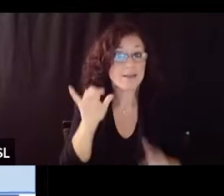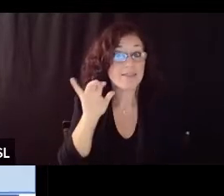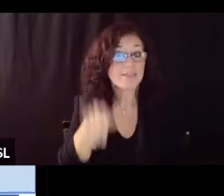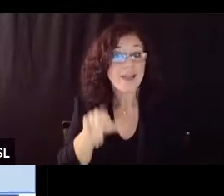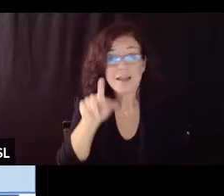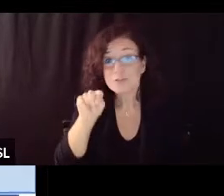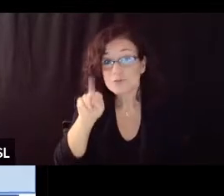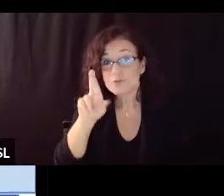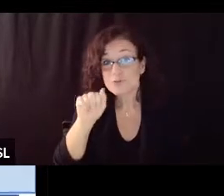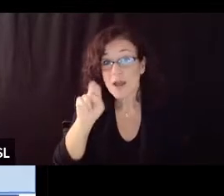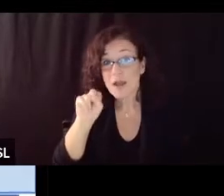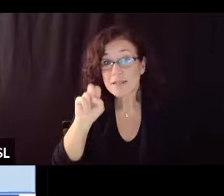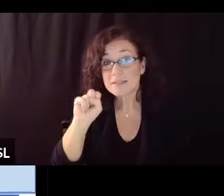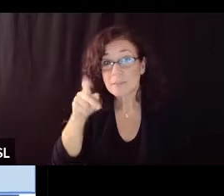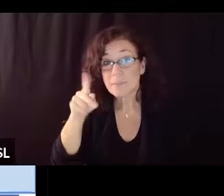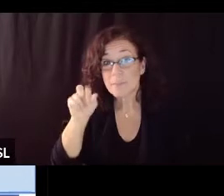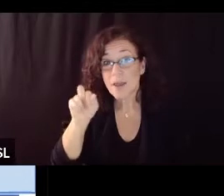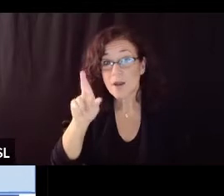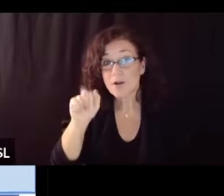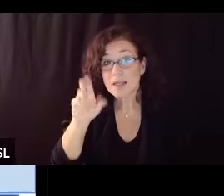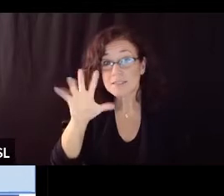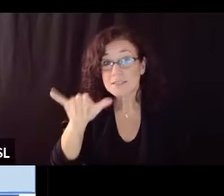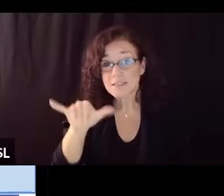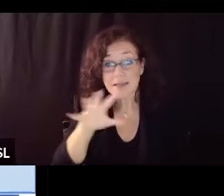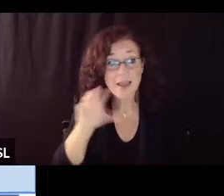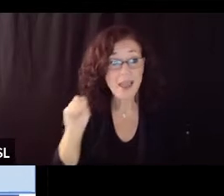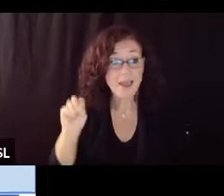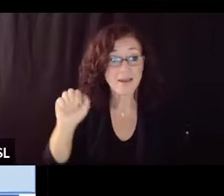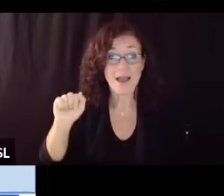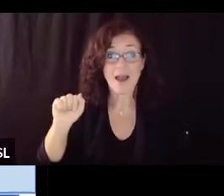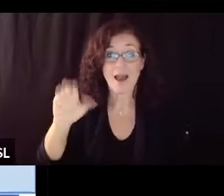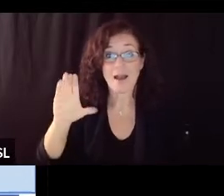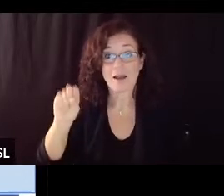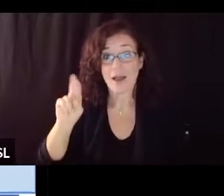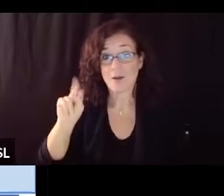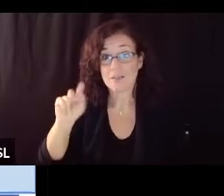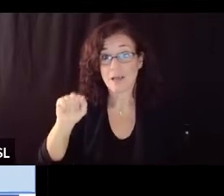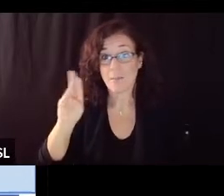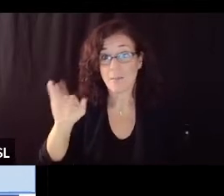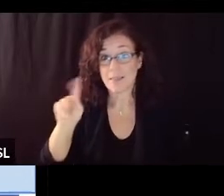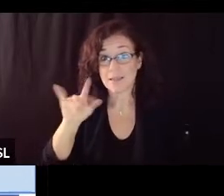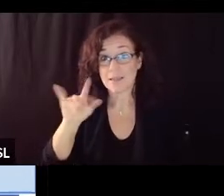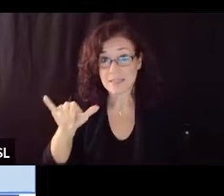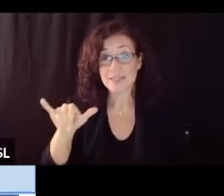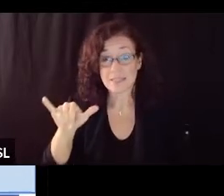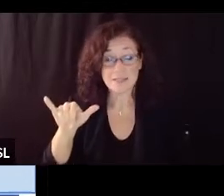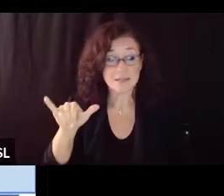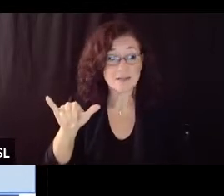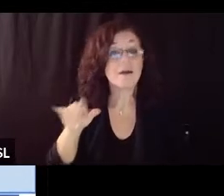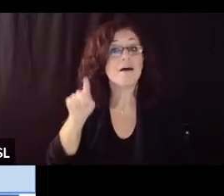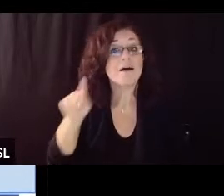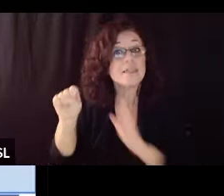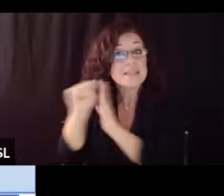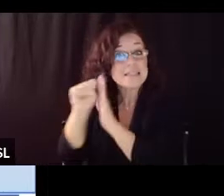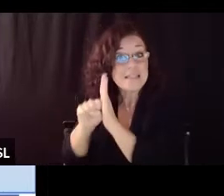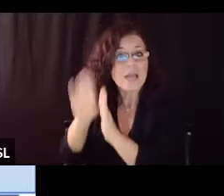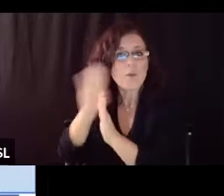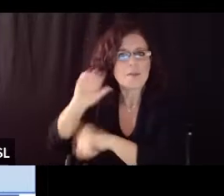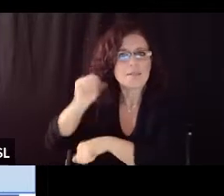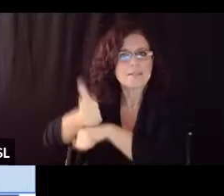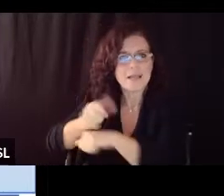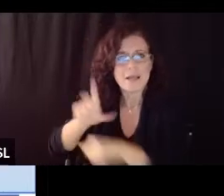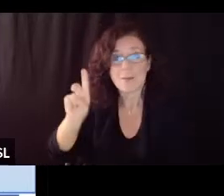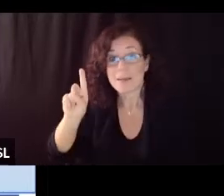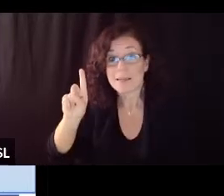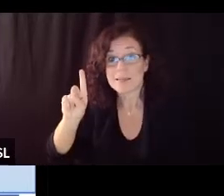accountability this the state will be also preparing a dashboard uh susan i believe to